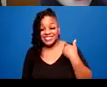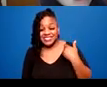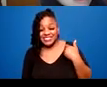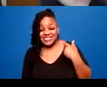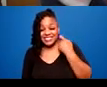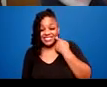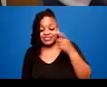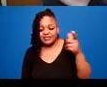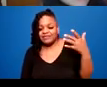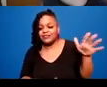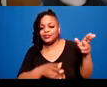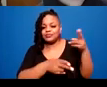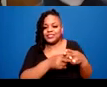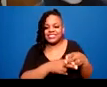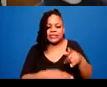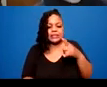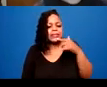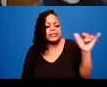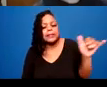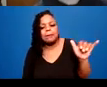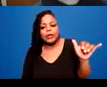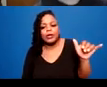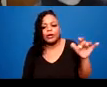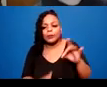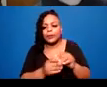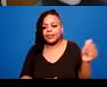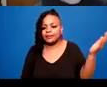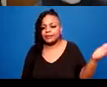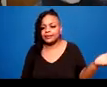is cultural, historical and gender issues.